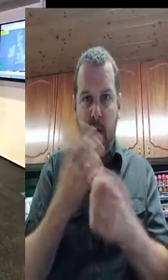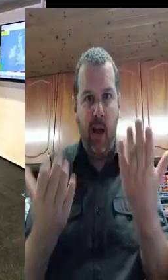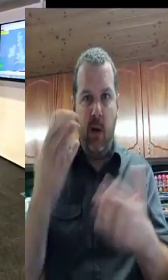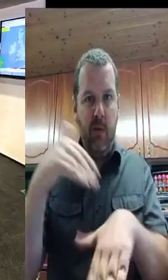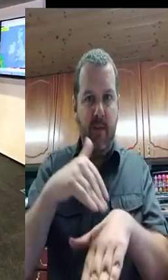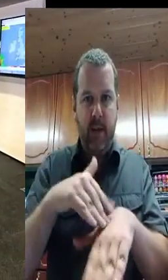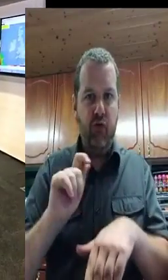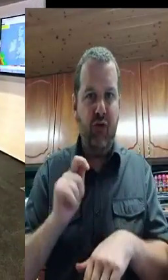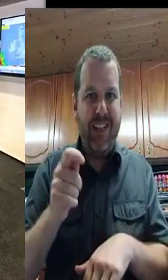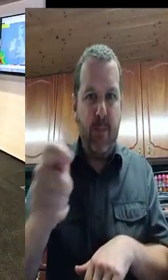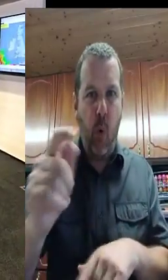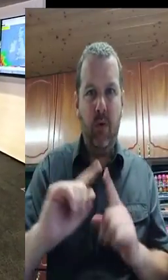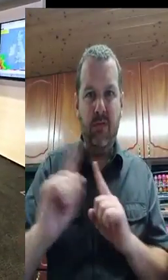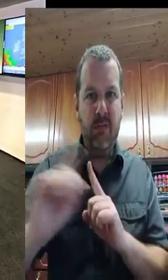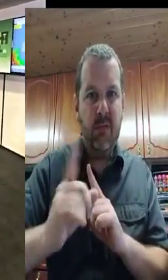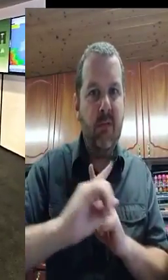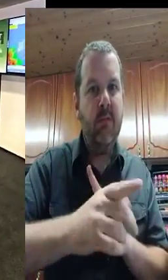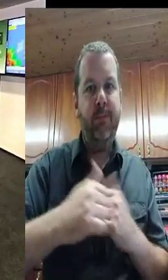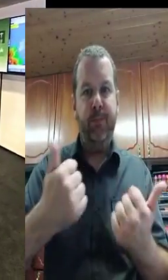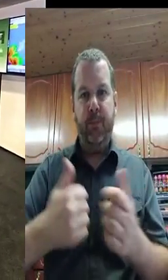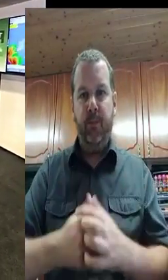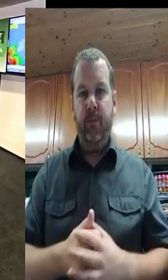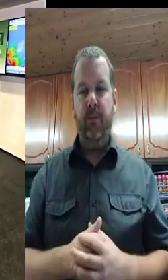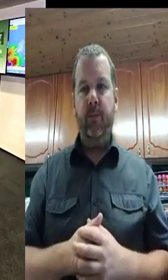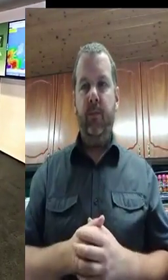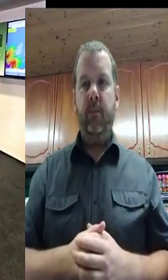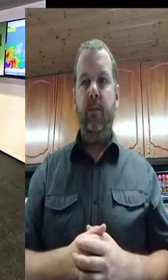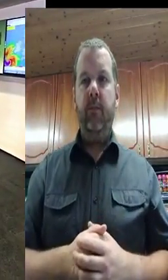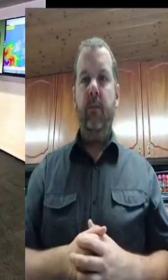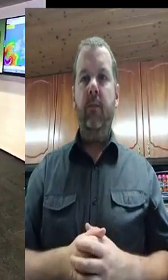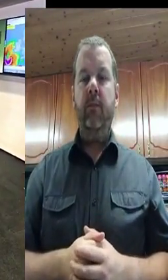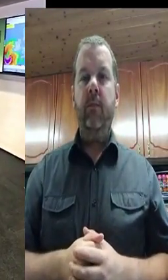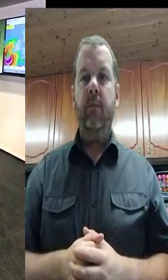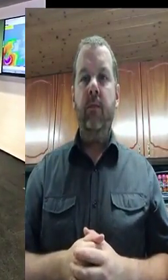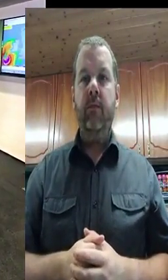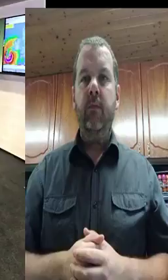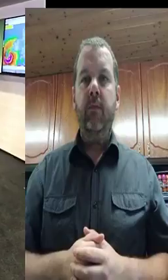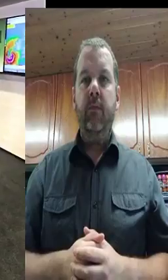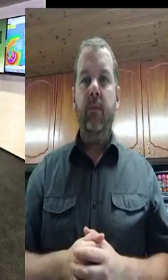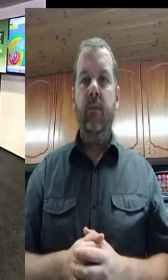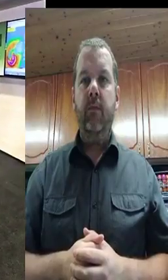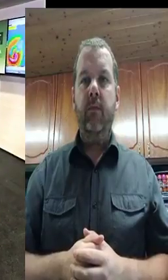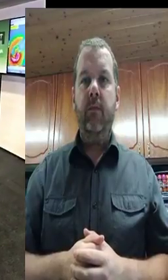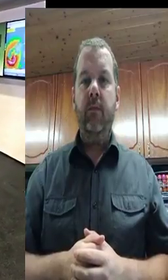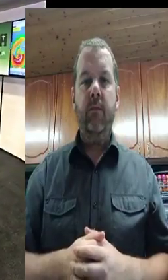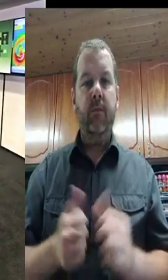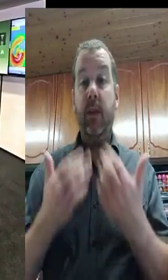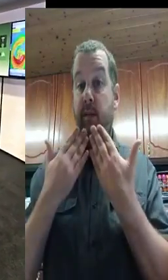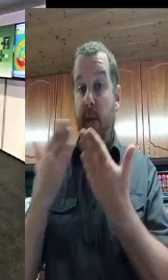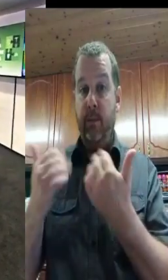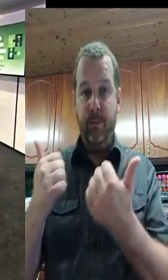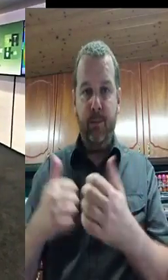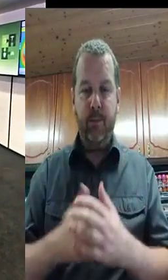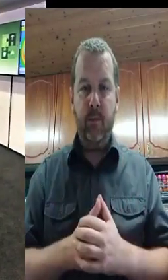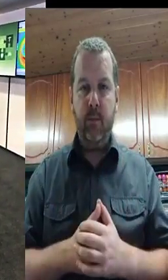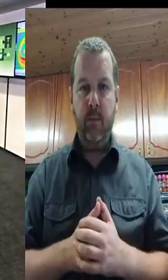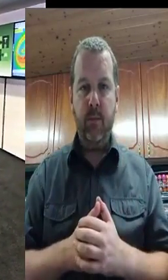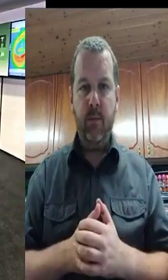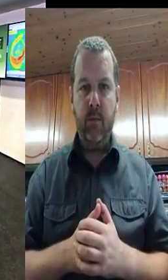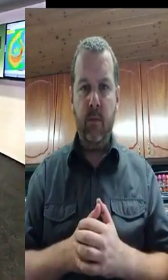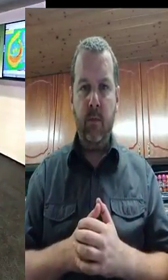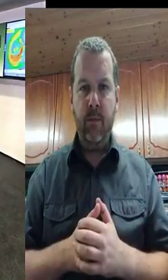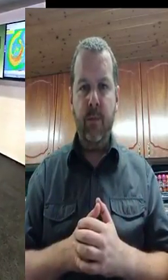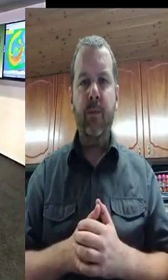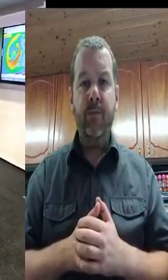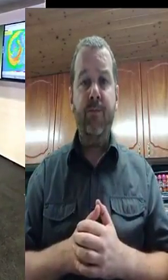to our customers and destruction to people's lives, we are here primarily today, like everybody else, to put a public safety message very clearly to